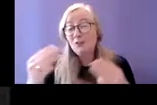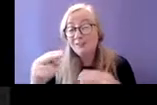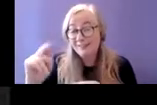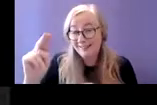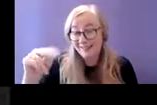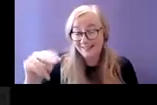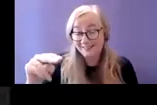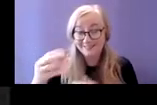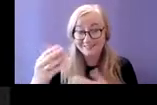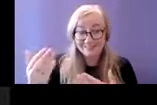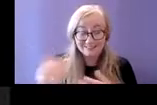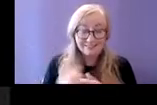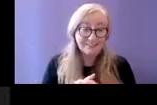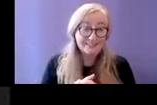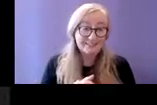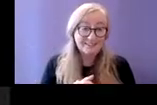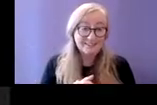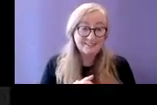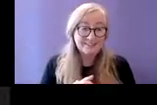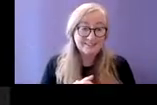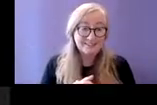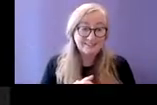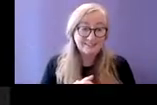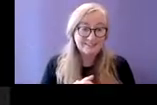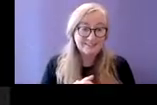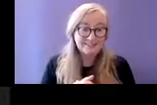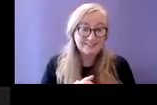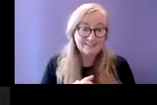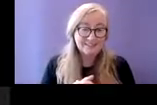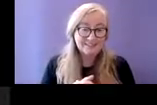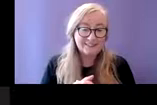or opened at unplanned times